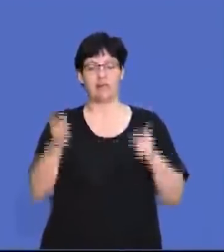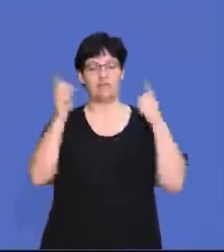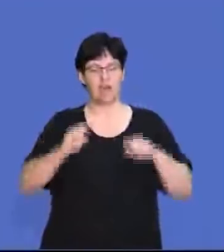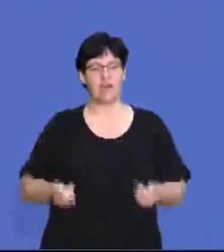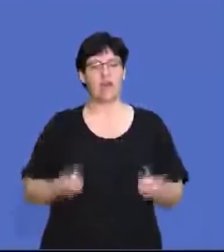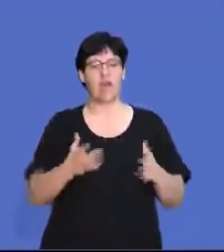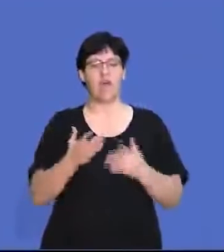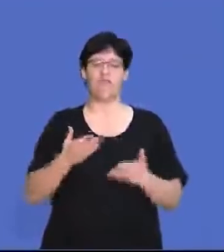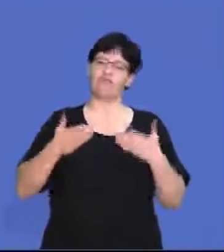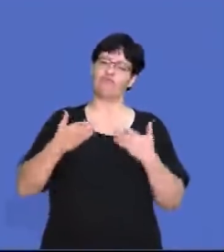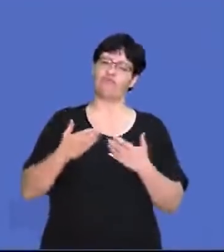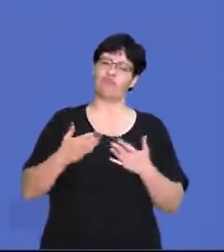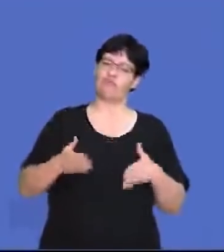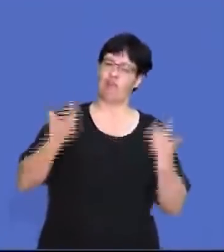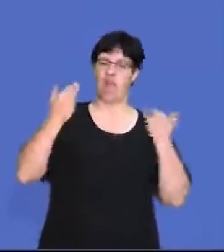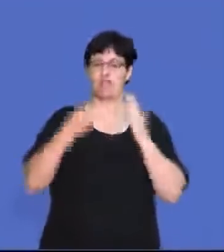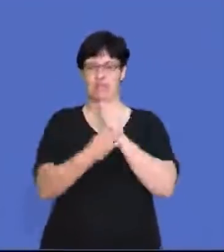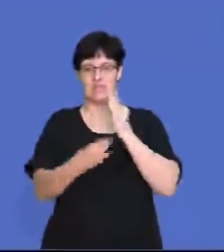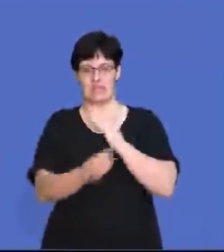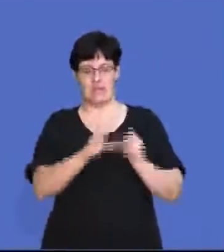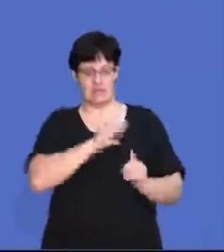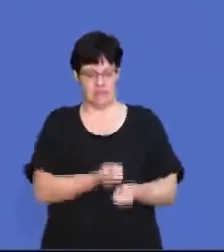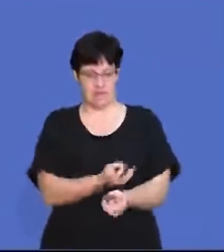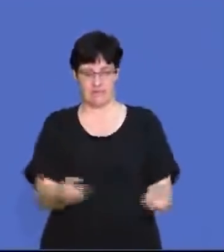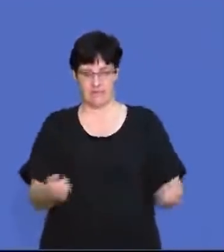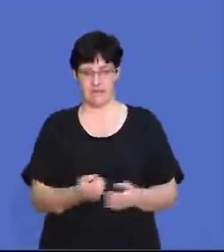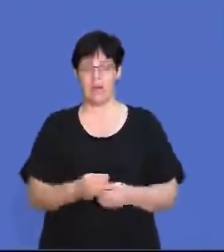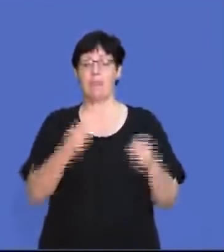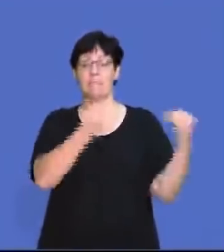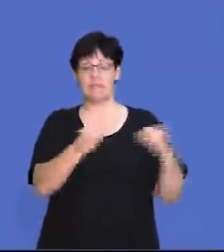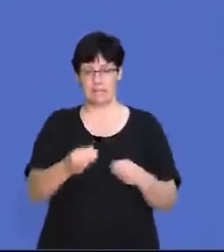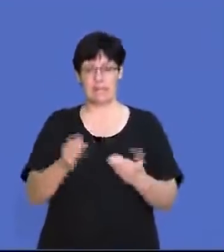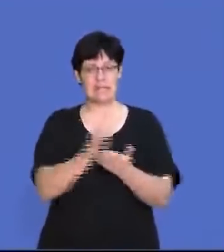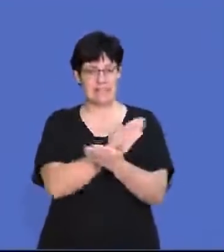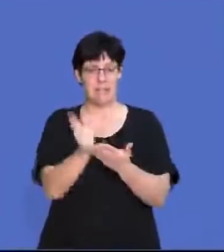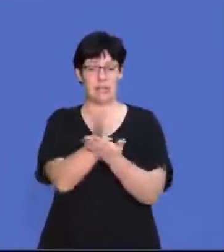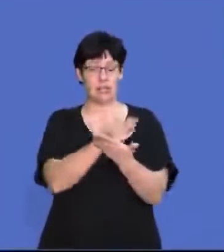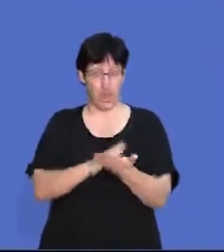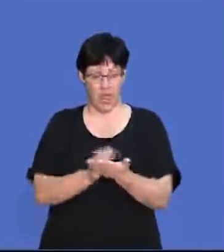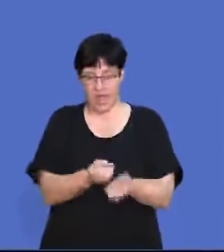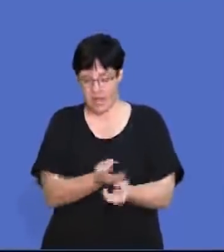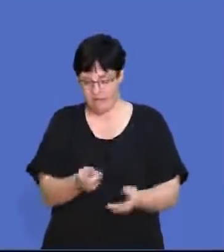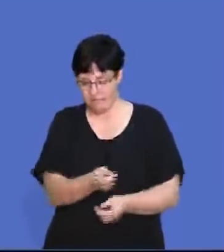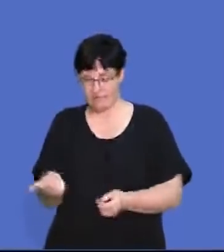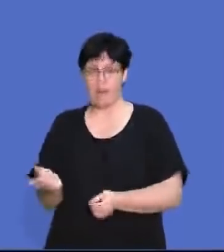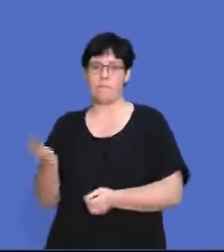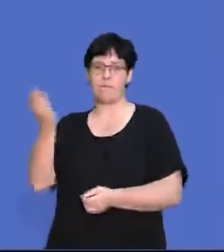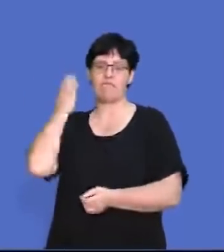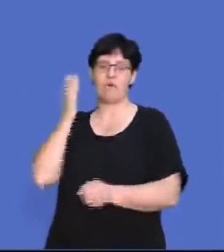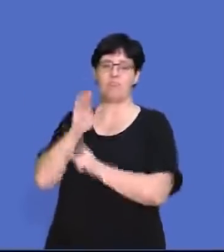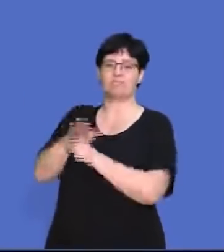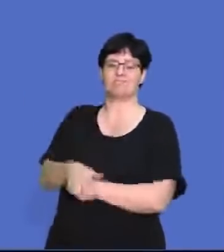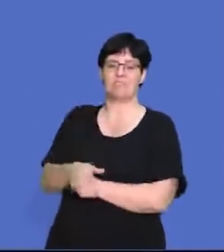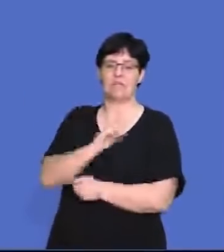supplying fresh meat to customers. The company gave some of its shares to their previously